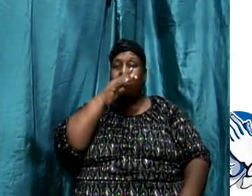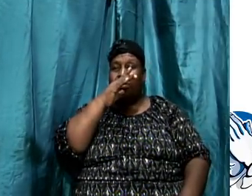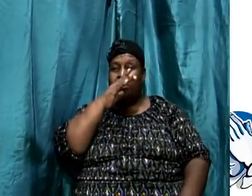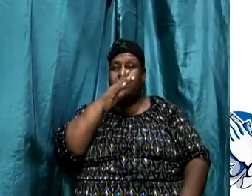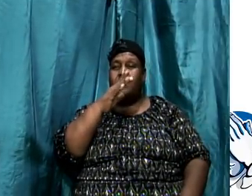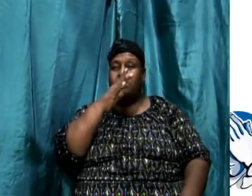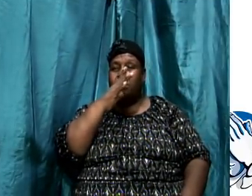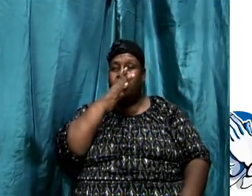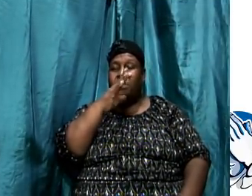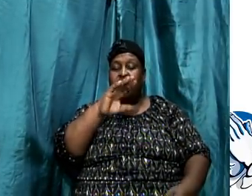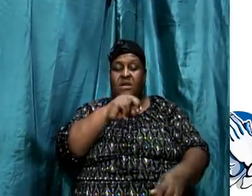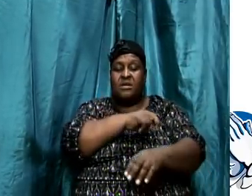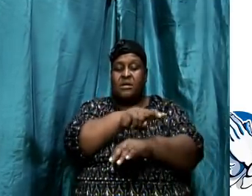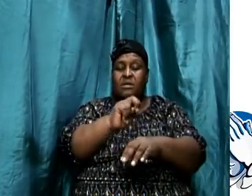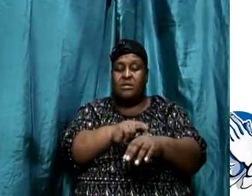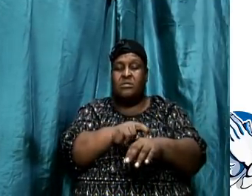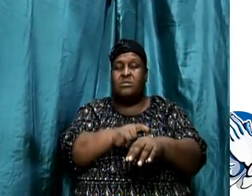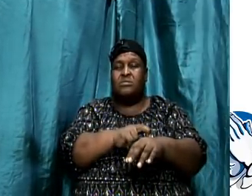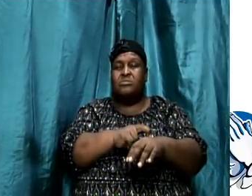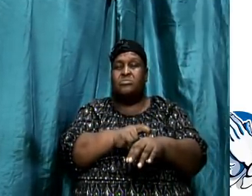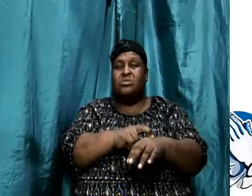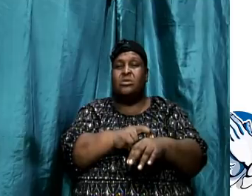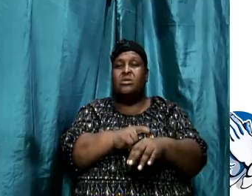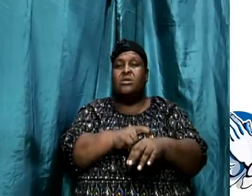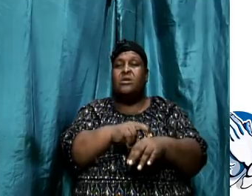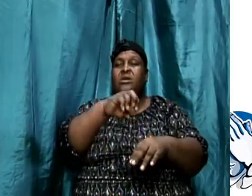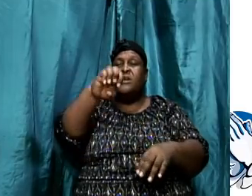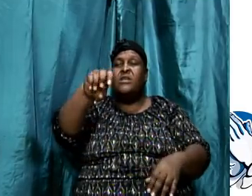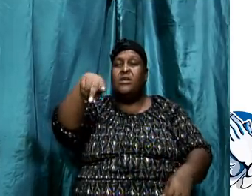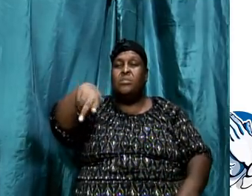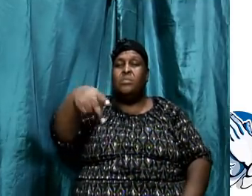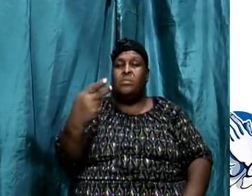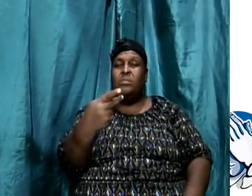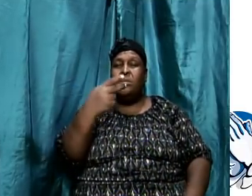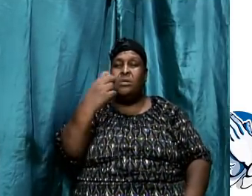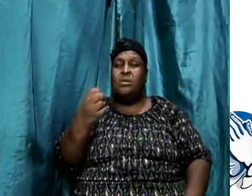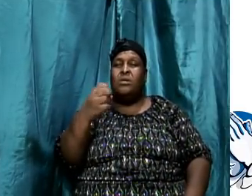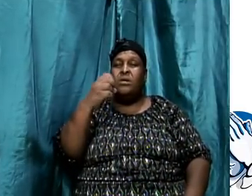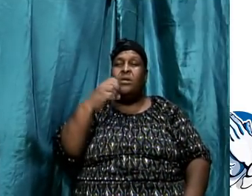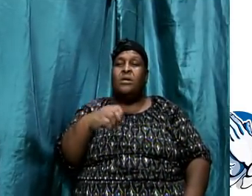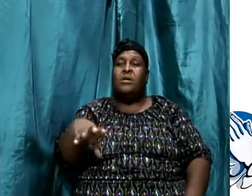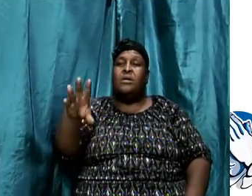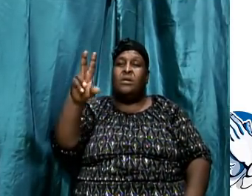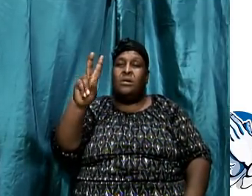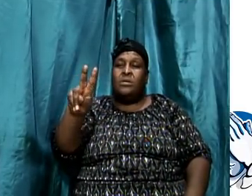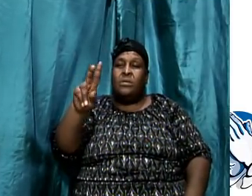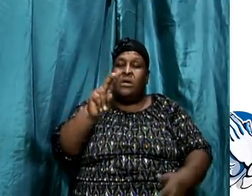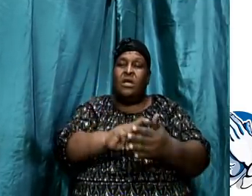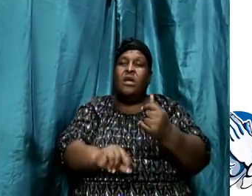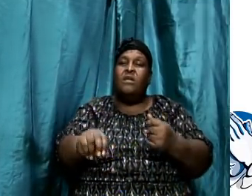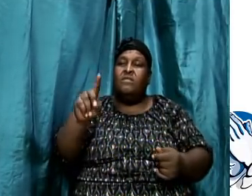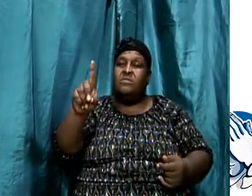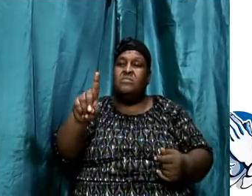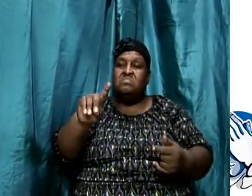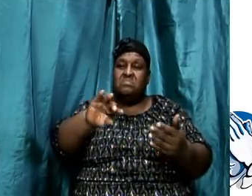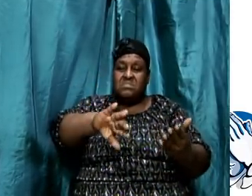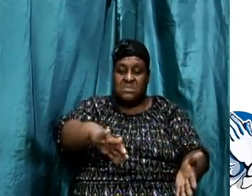Physical death. In Ephesians chapter 2 and verse 1, it's talking about death in sin.